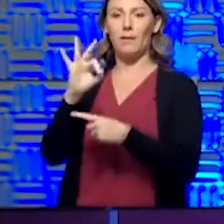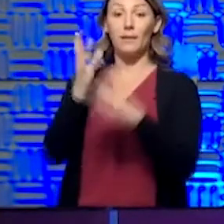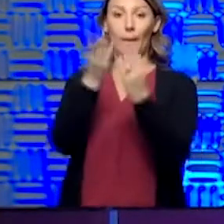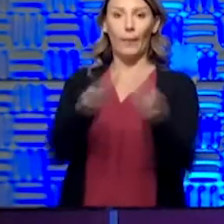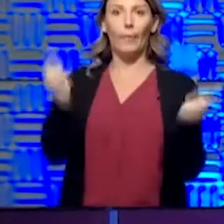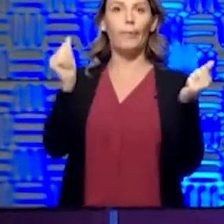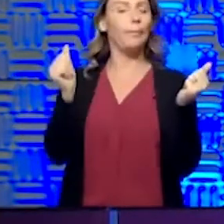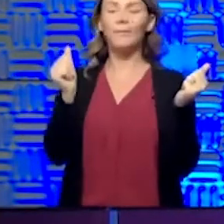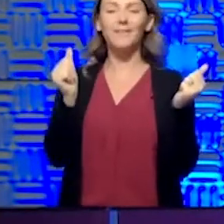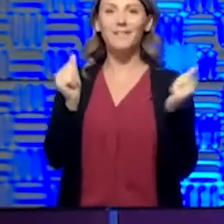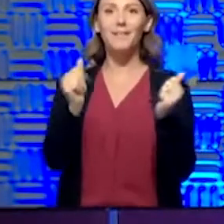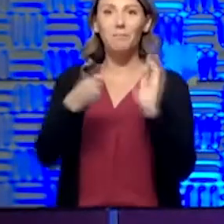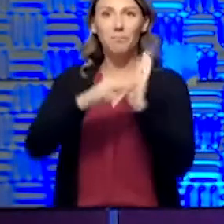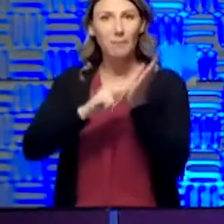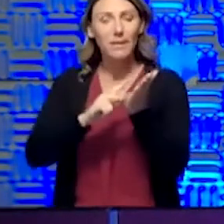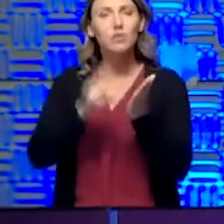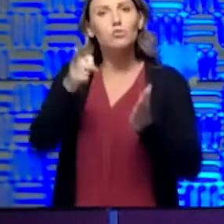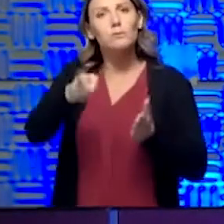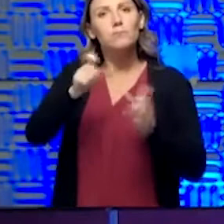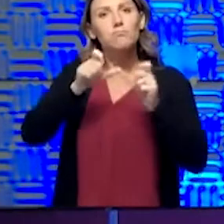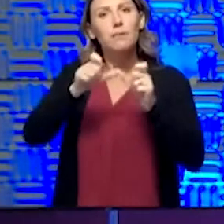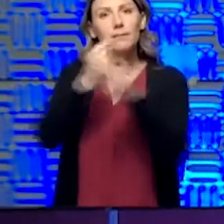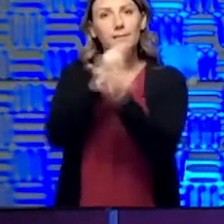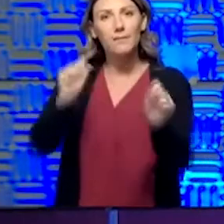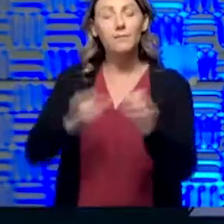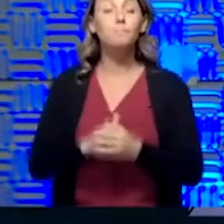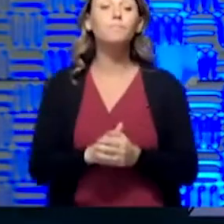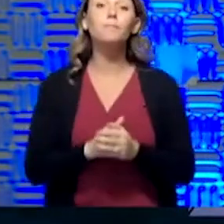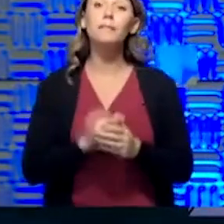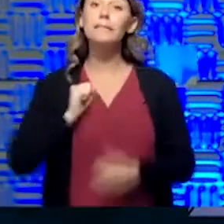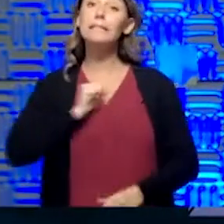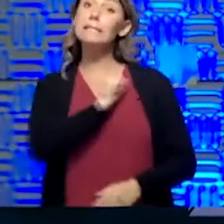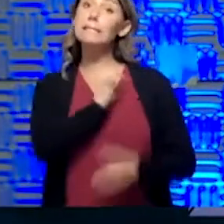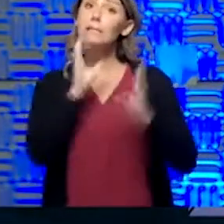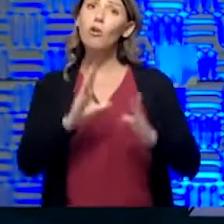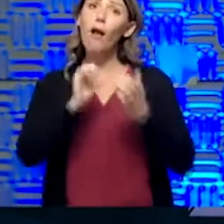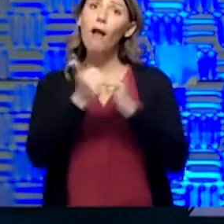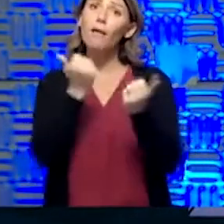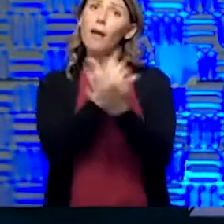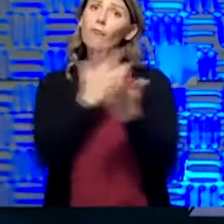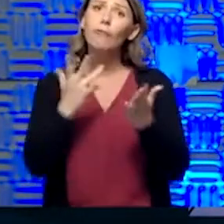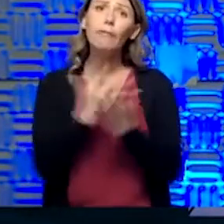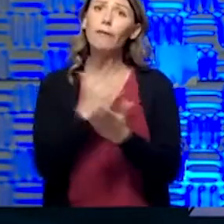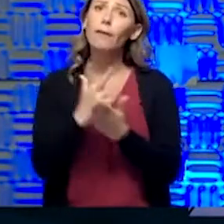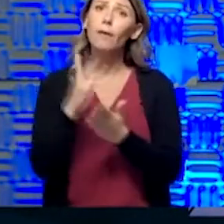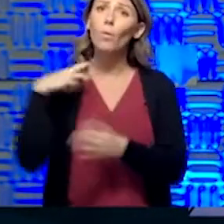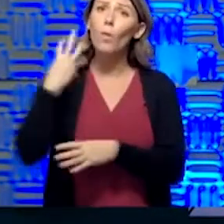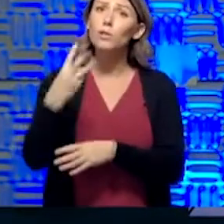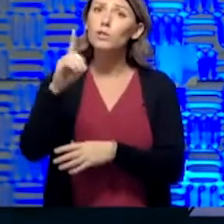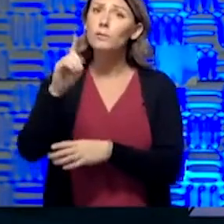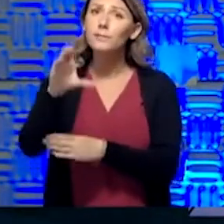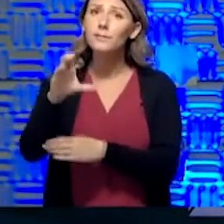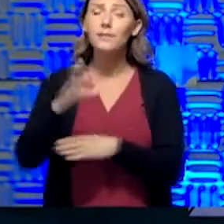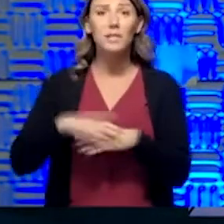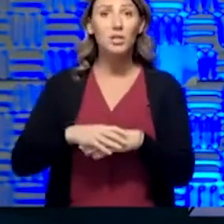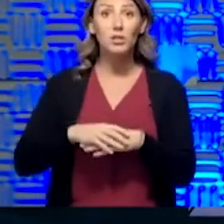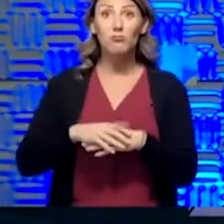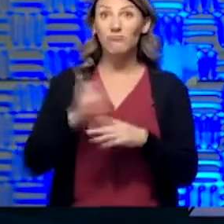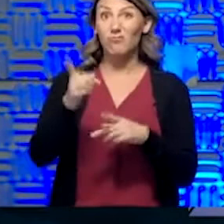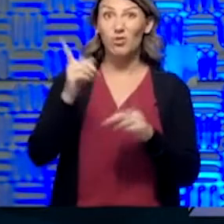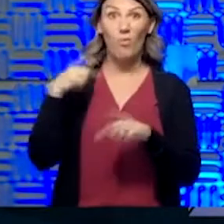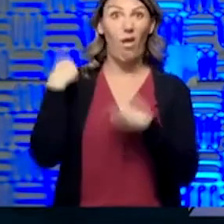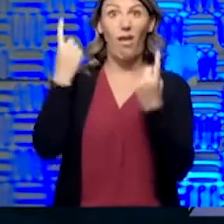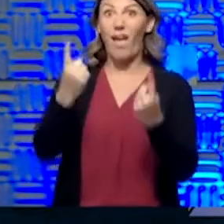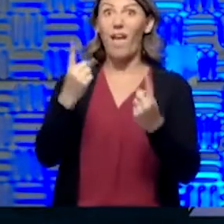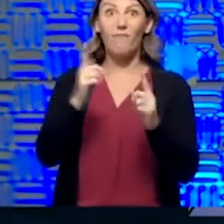things that keep you safe. So, Senator, how are things going in D.C., and how are things – do you ever get out of the basement now, or